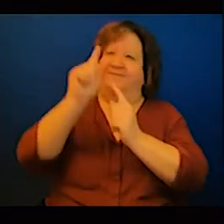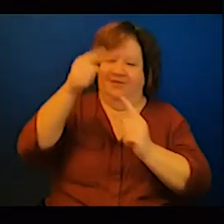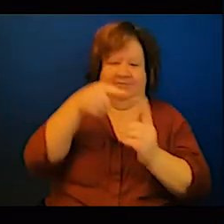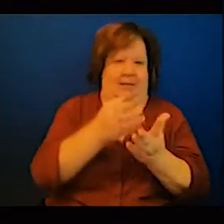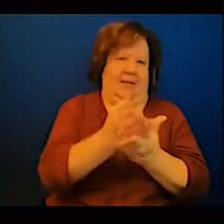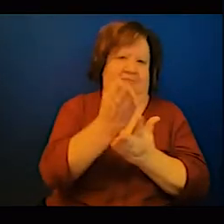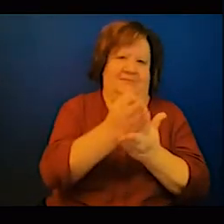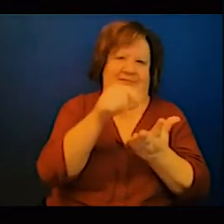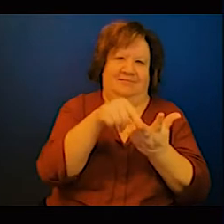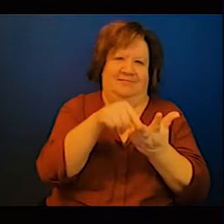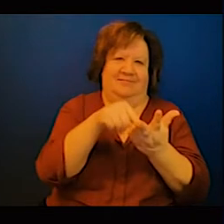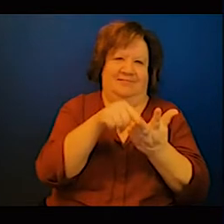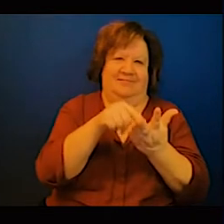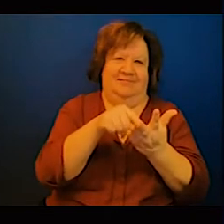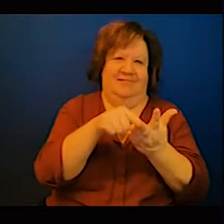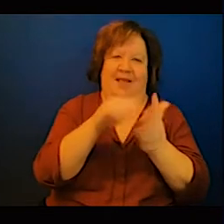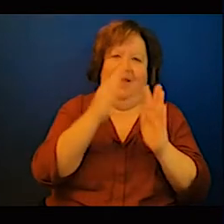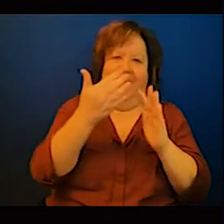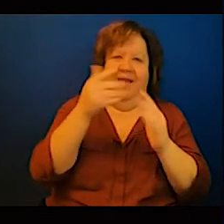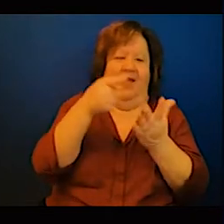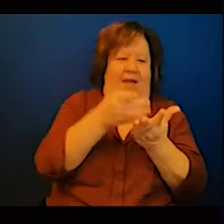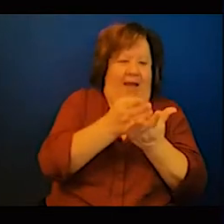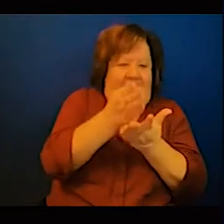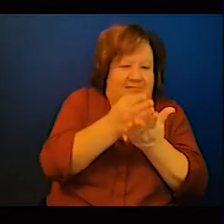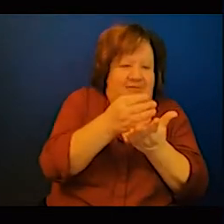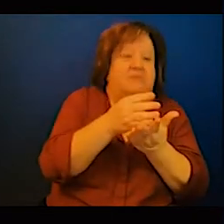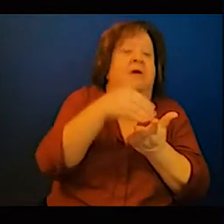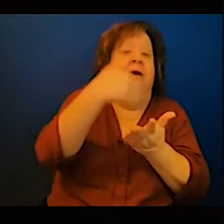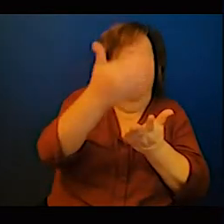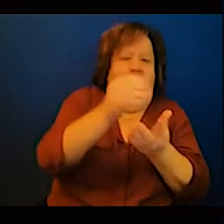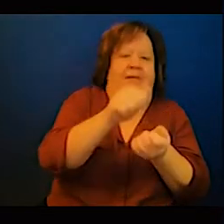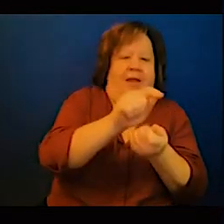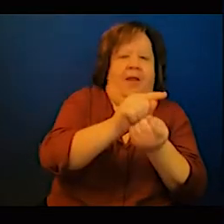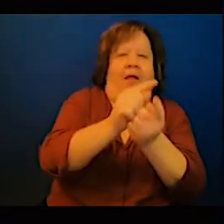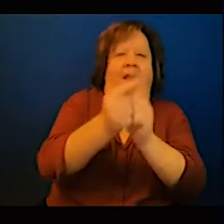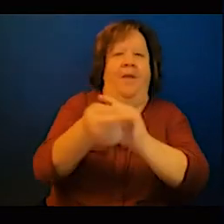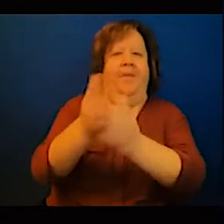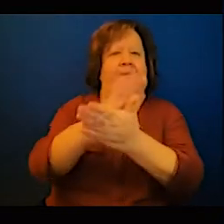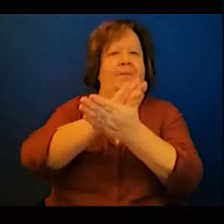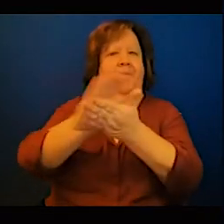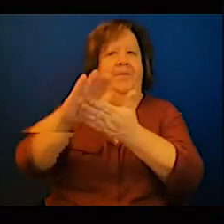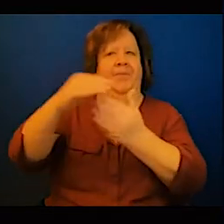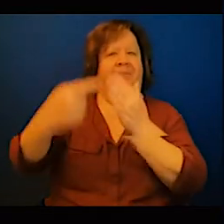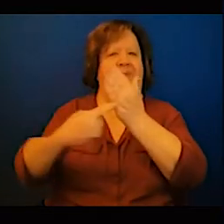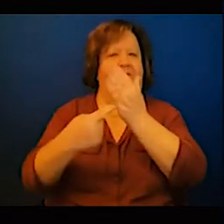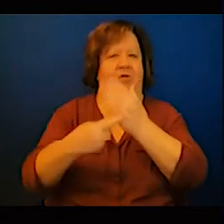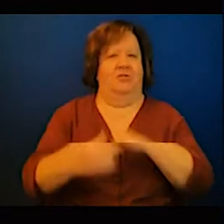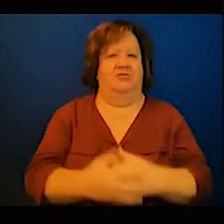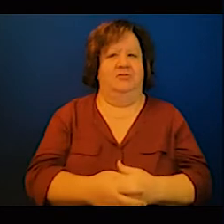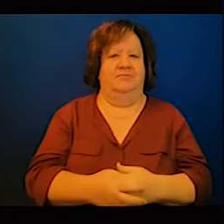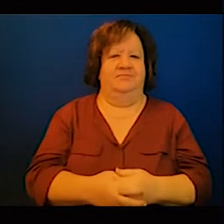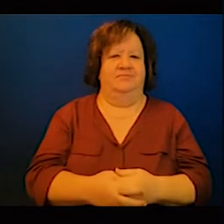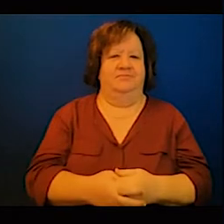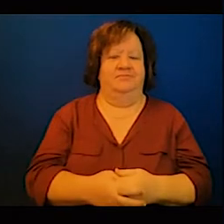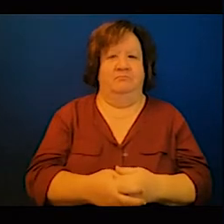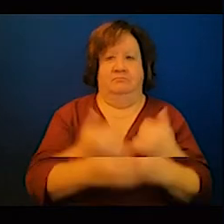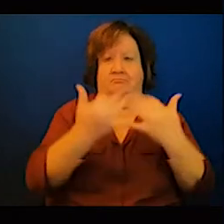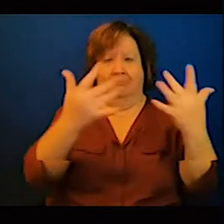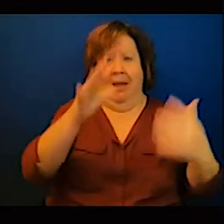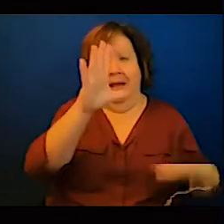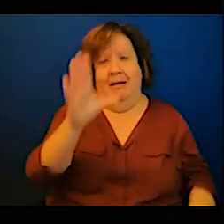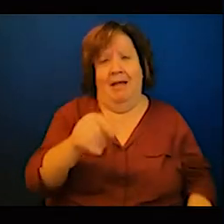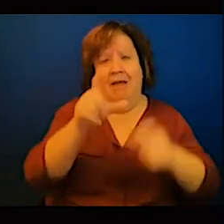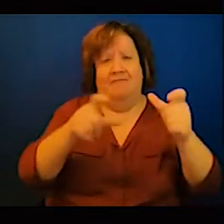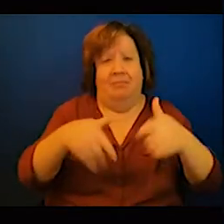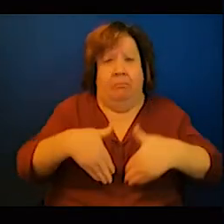who don't have a good education, good healthcare and the lights, who, who are jobless. Right. Don't have good business opportunities.